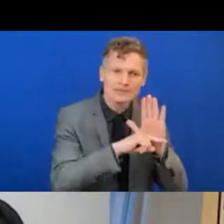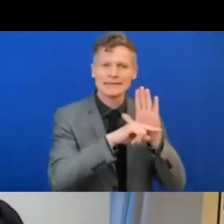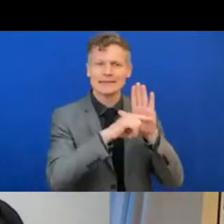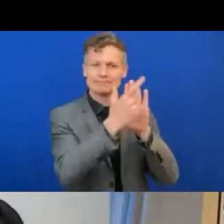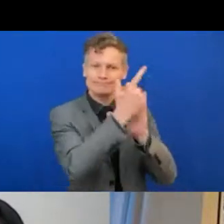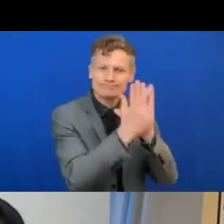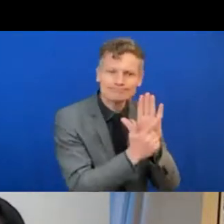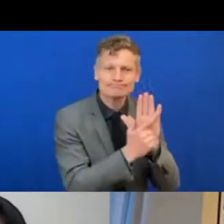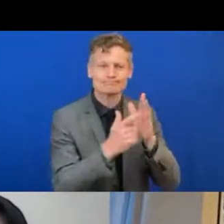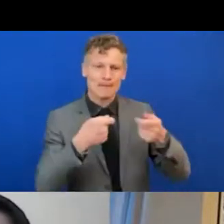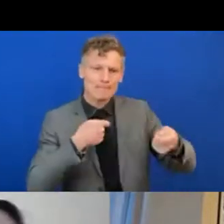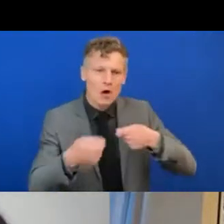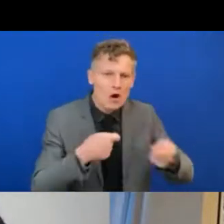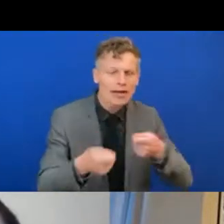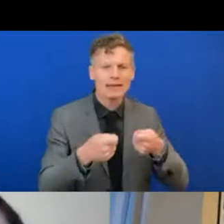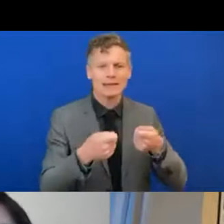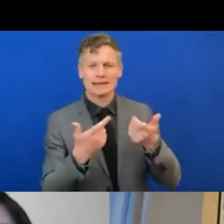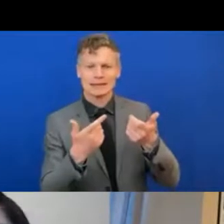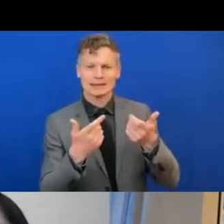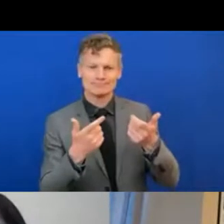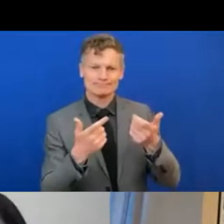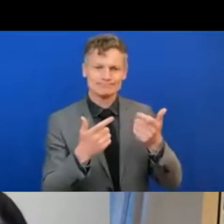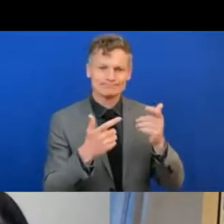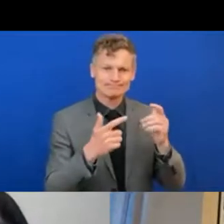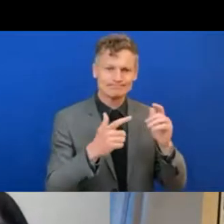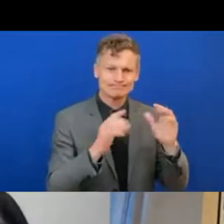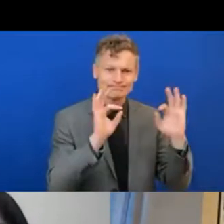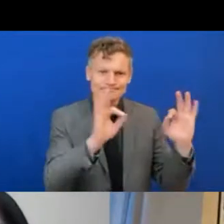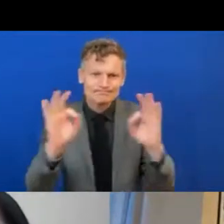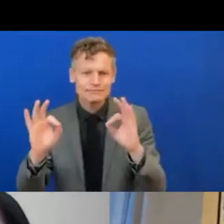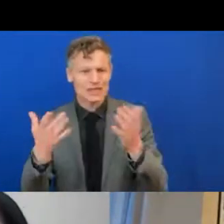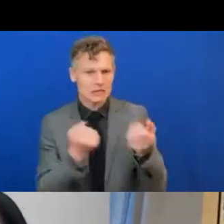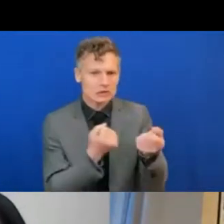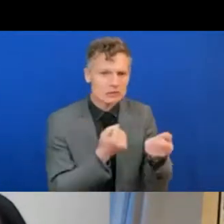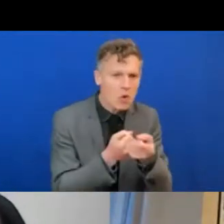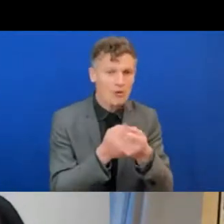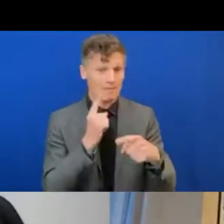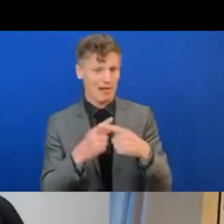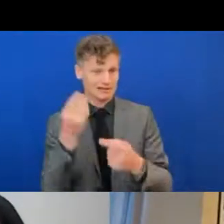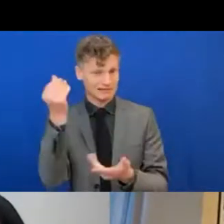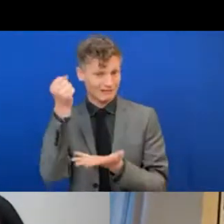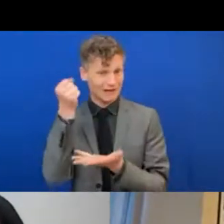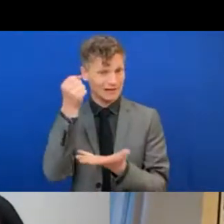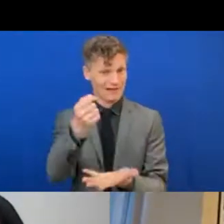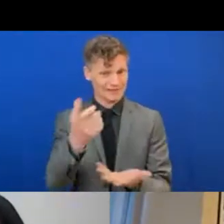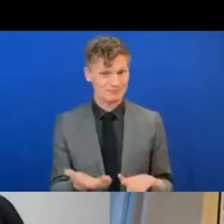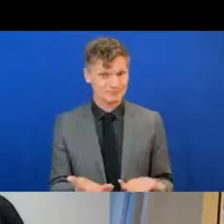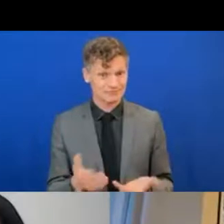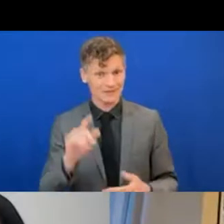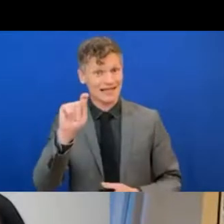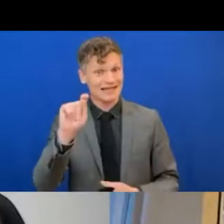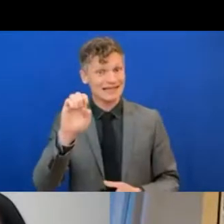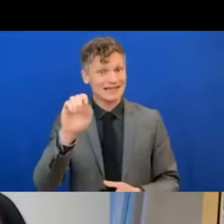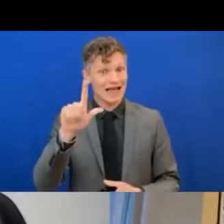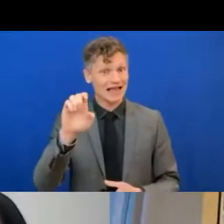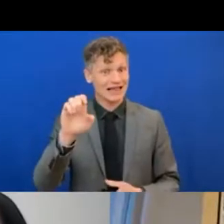And it doesn't happen at a moment's notice. That's true of telehealth and telemedicine, which is another advance that